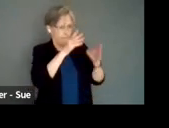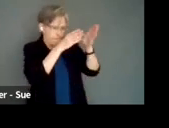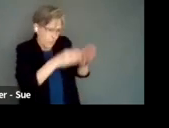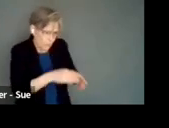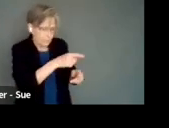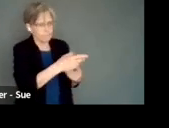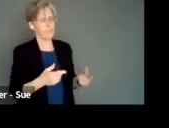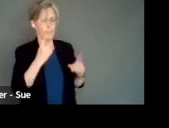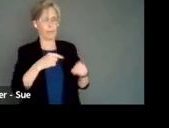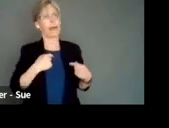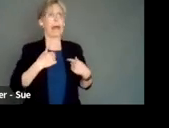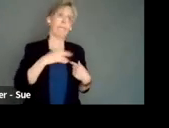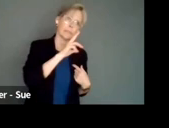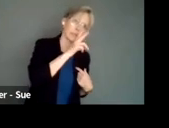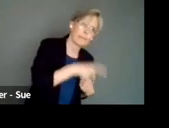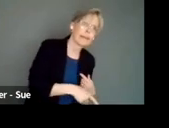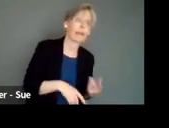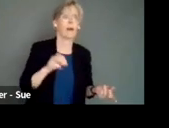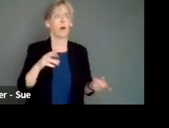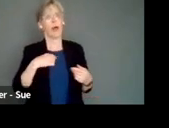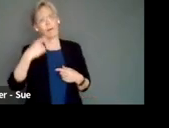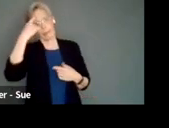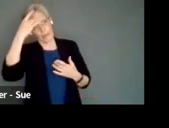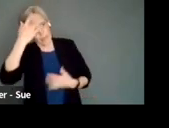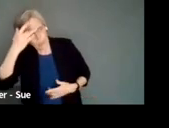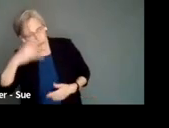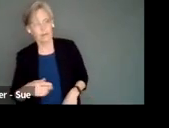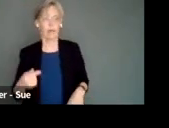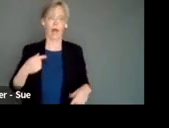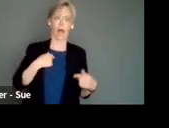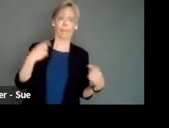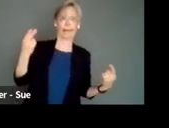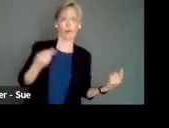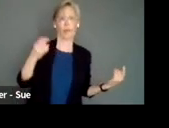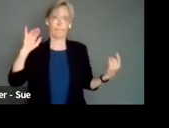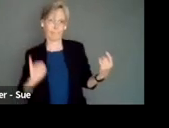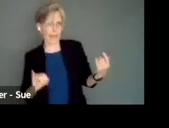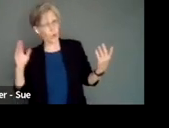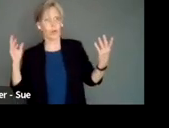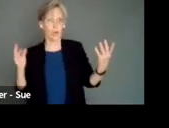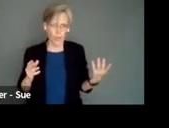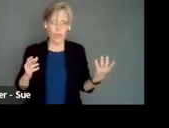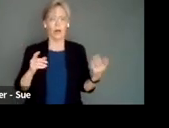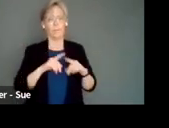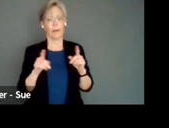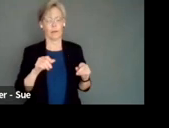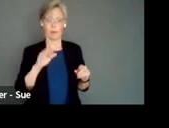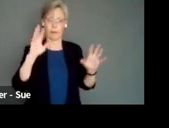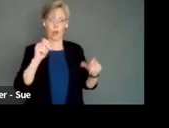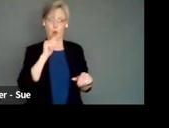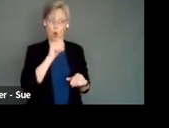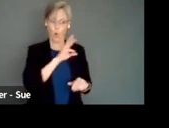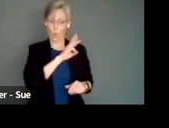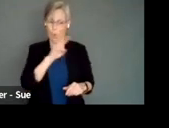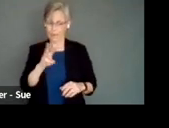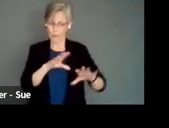I have cerebral palsy, I have mental illness, I am hearing impaired. In the terms of non Western, more on the